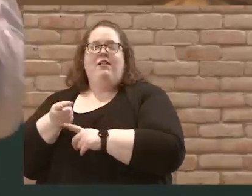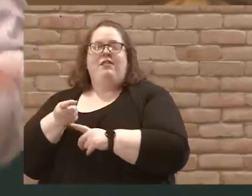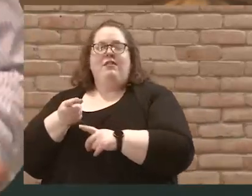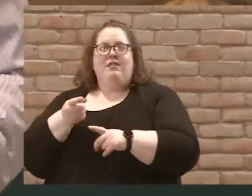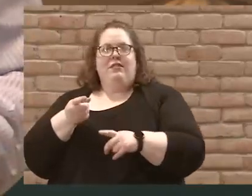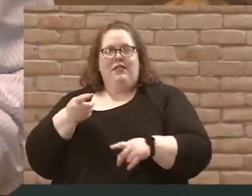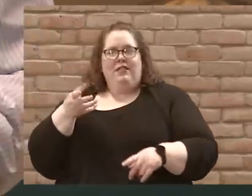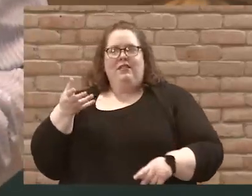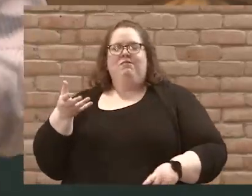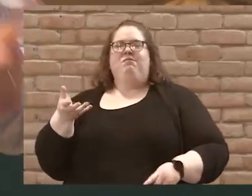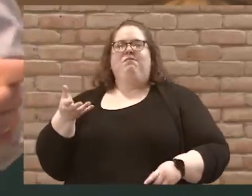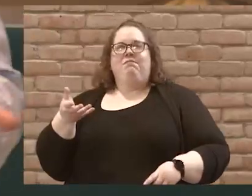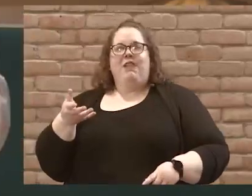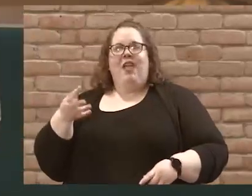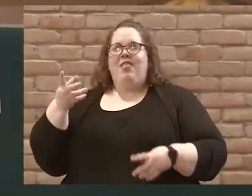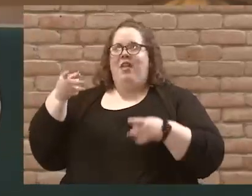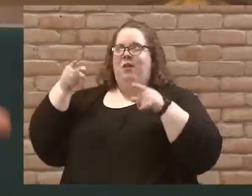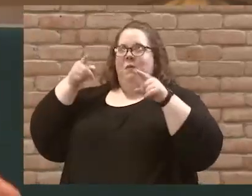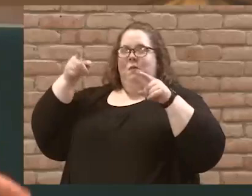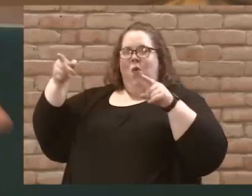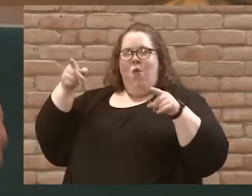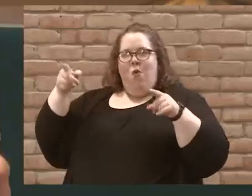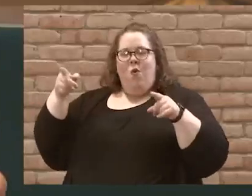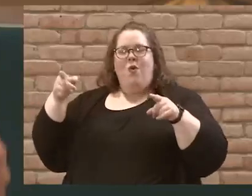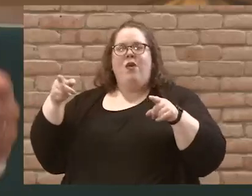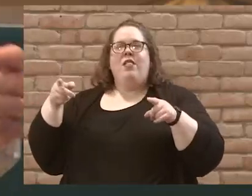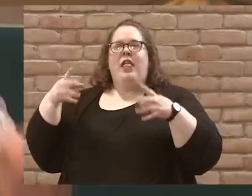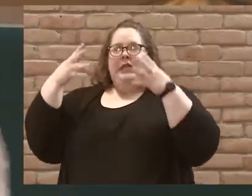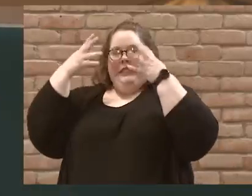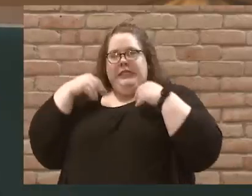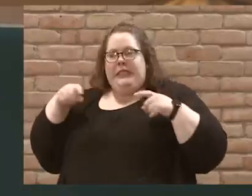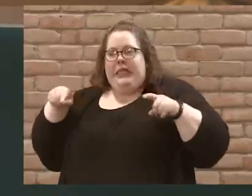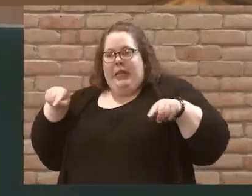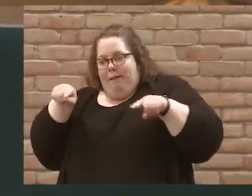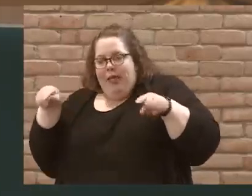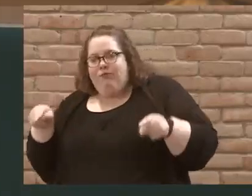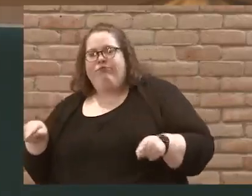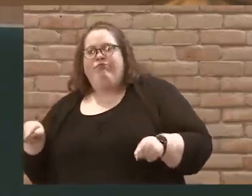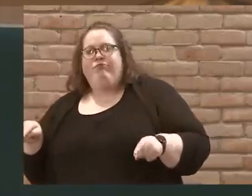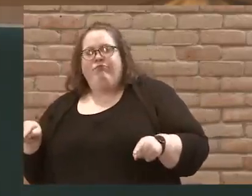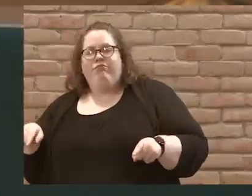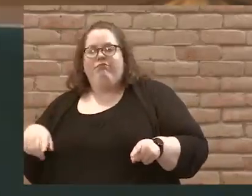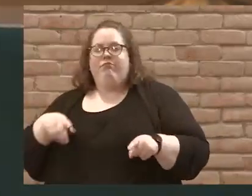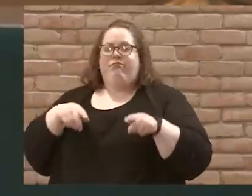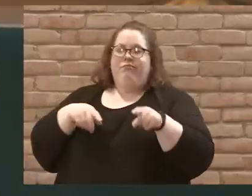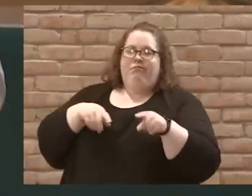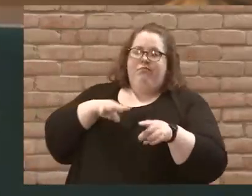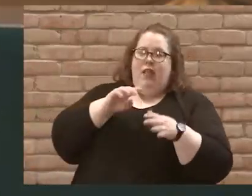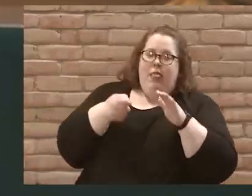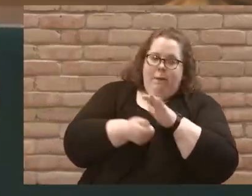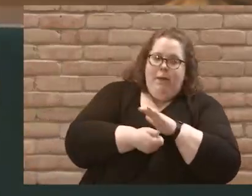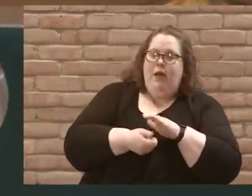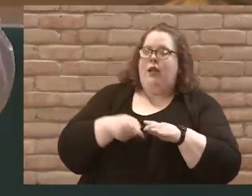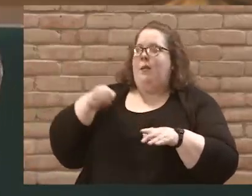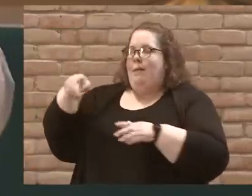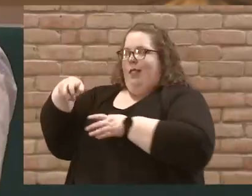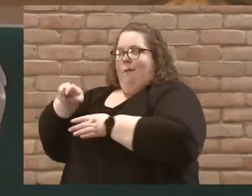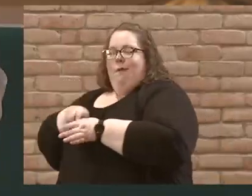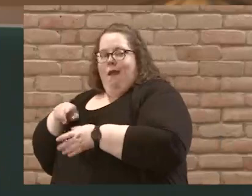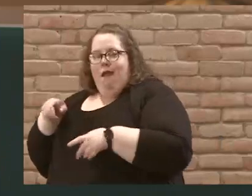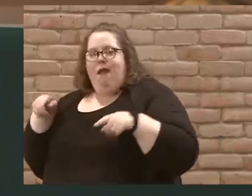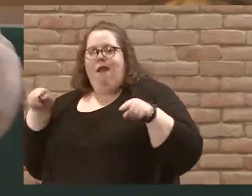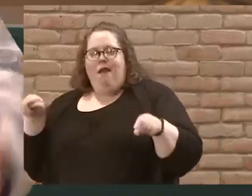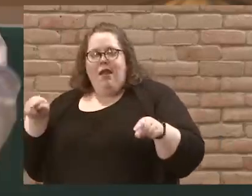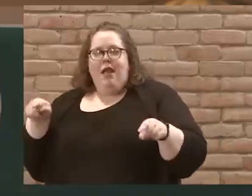and coming to find both of these men, Jonah asleep in the bottom of the boat, and Jesus asleep at the back of the boat, and they're